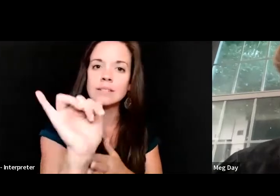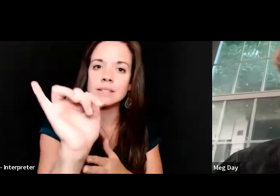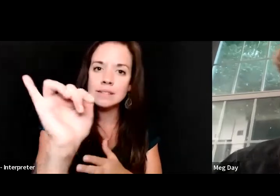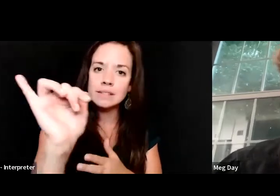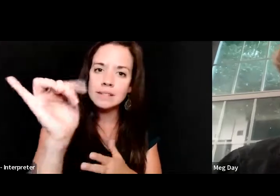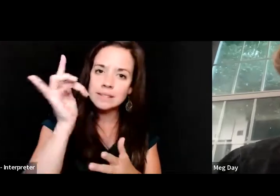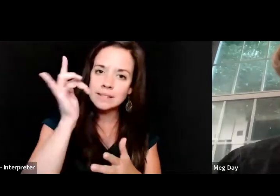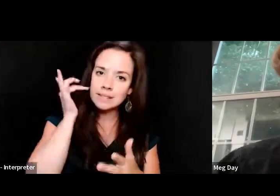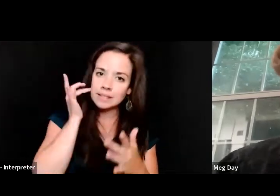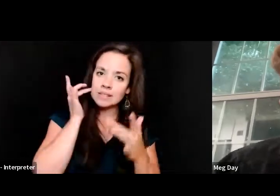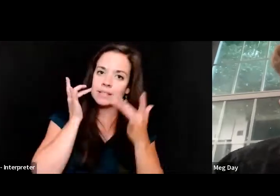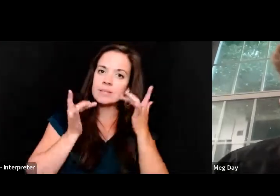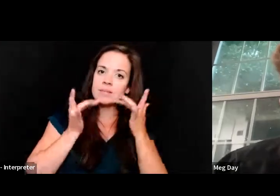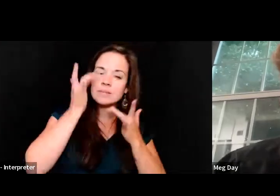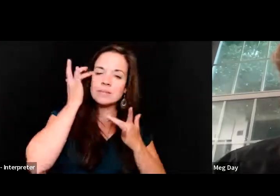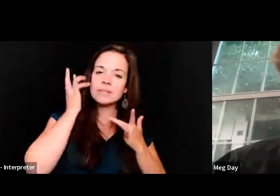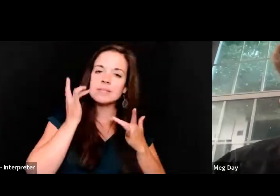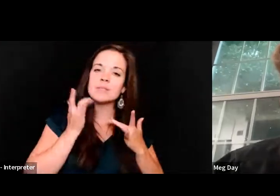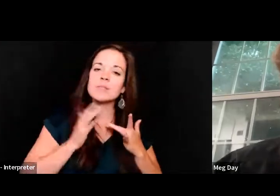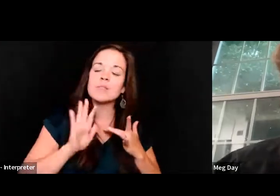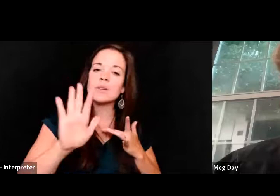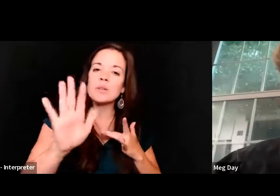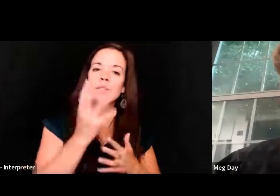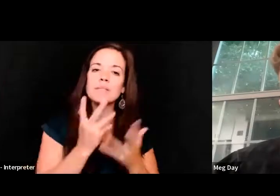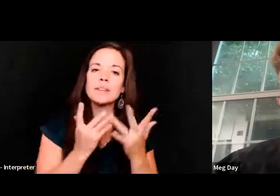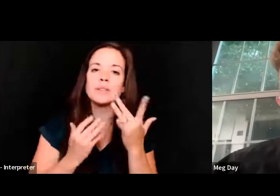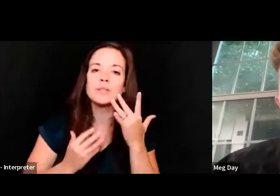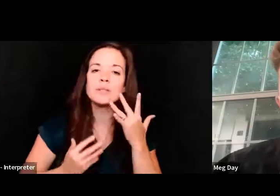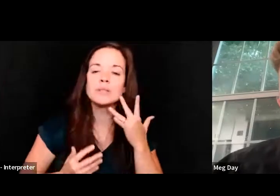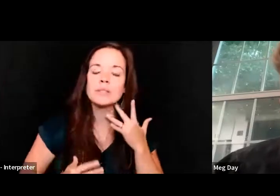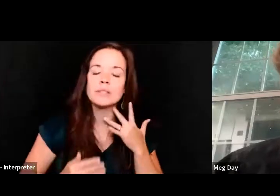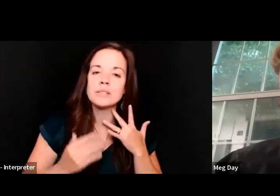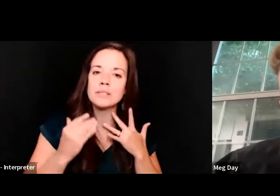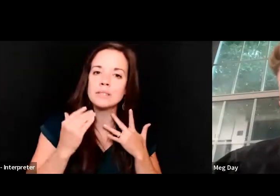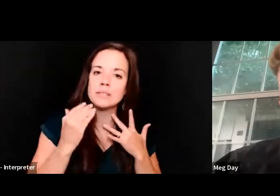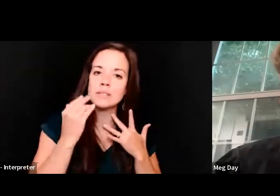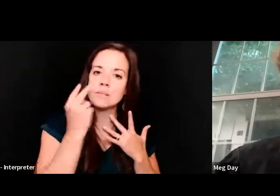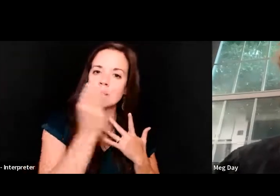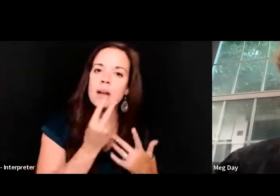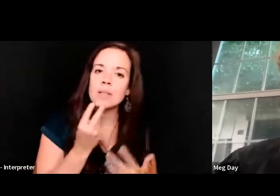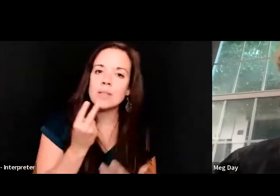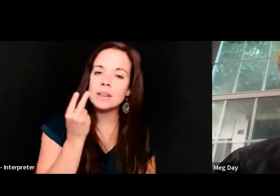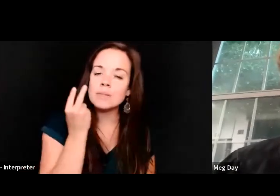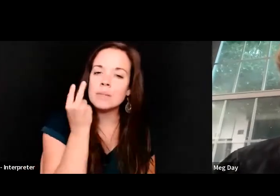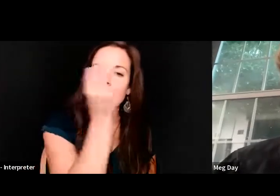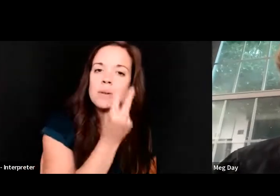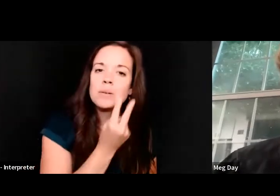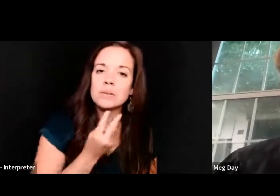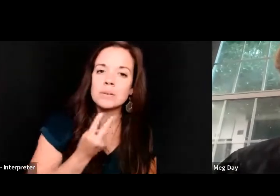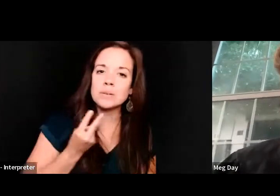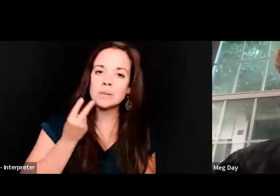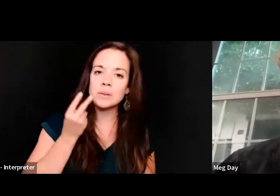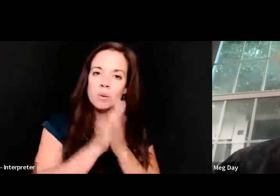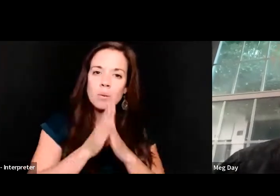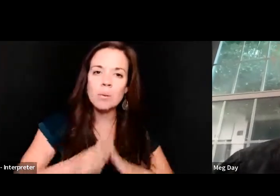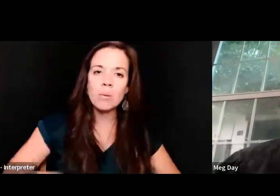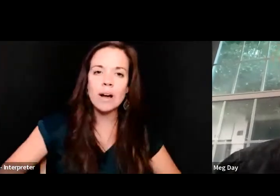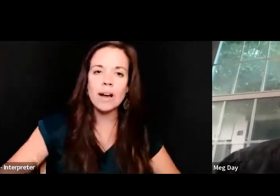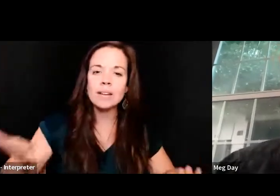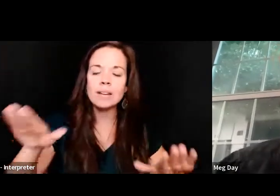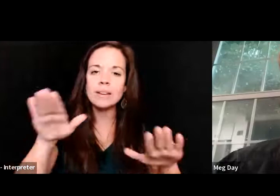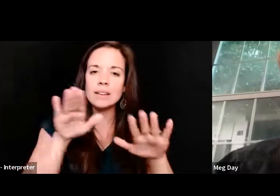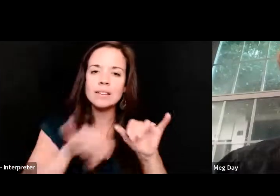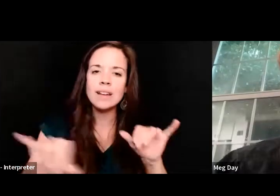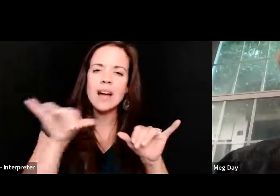face with your read-along finger, mouthing me out. Quiet, calm and mispronunciation